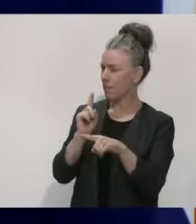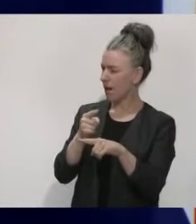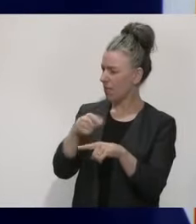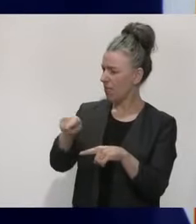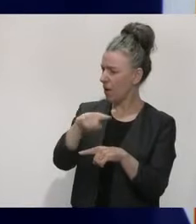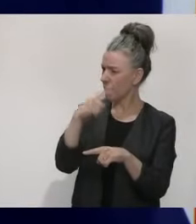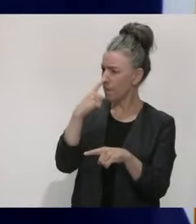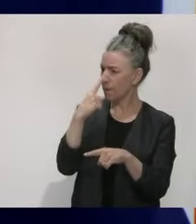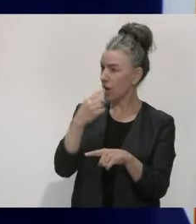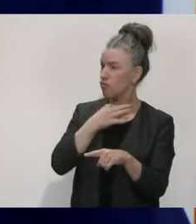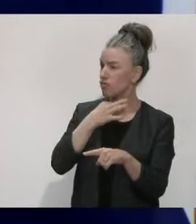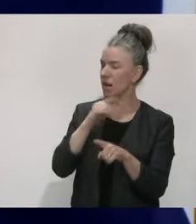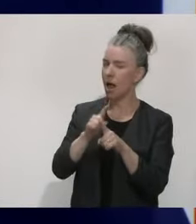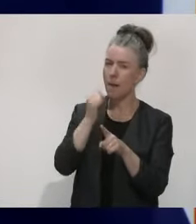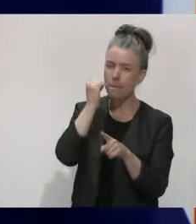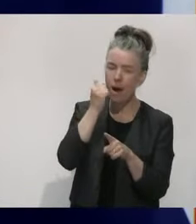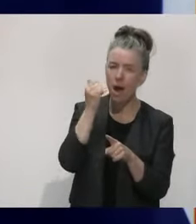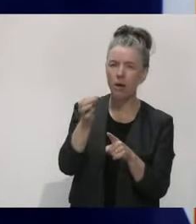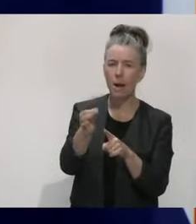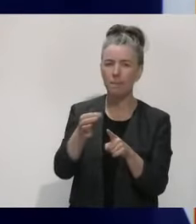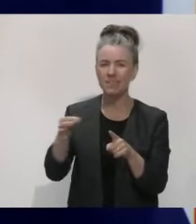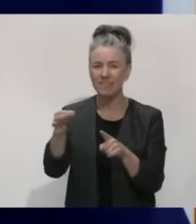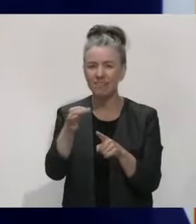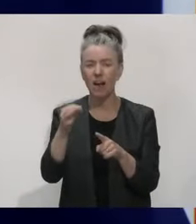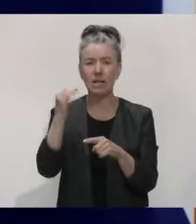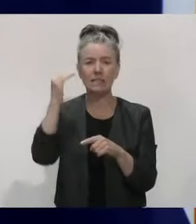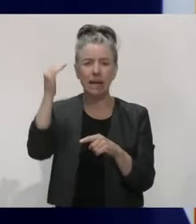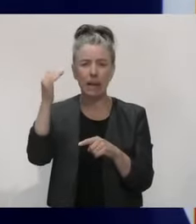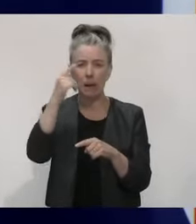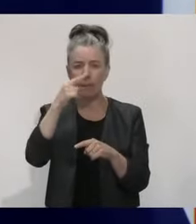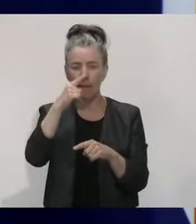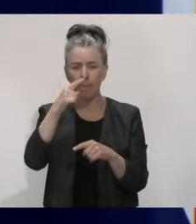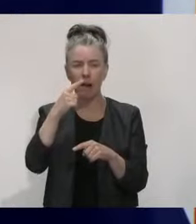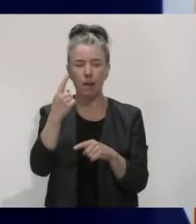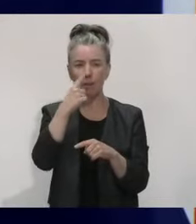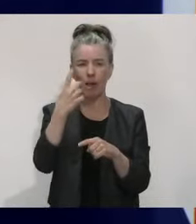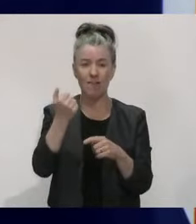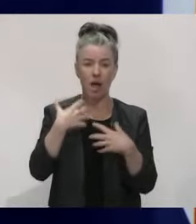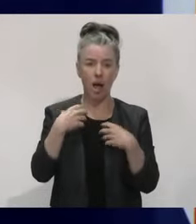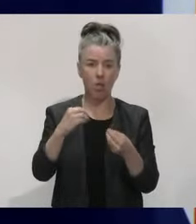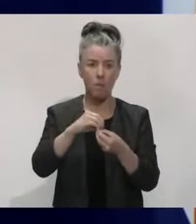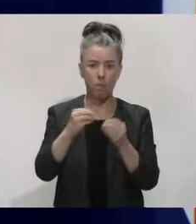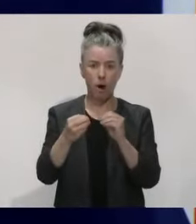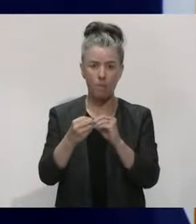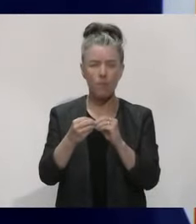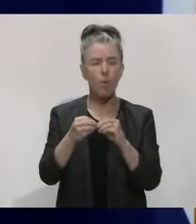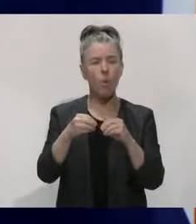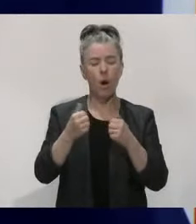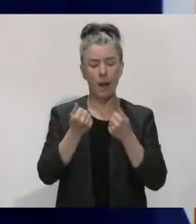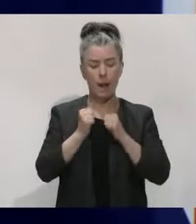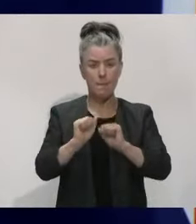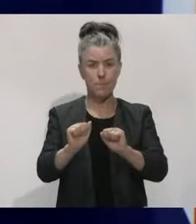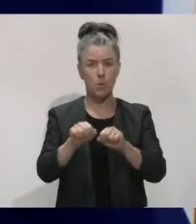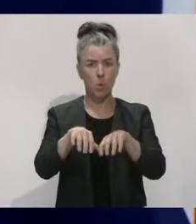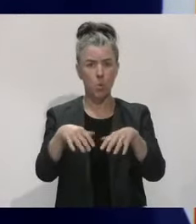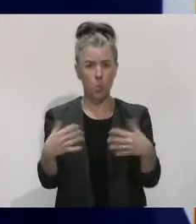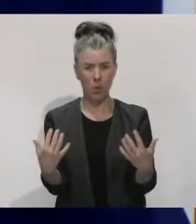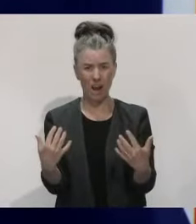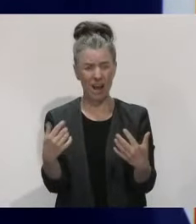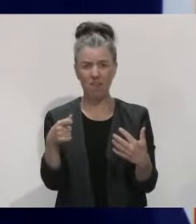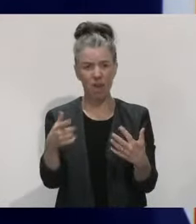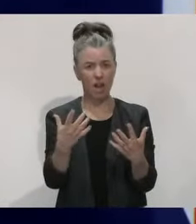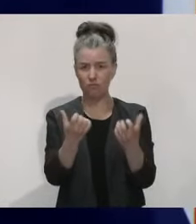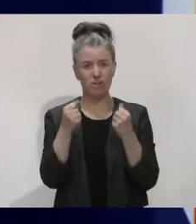populations, so Māori, Pacifica, seniors, those with immunocompromised, those who are immunocompromised. That's who you wanted